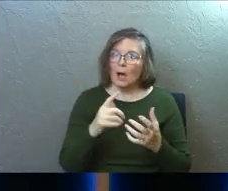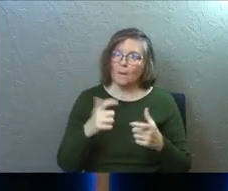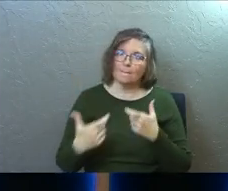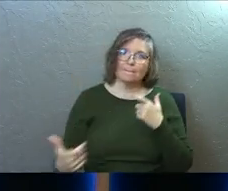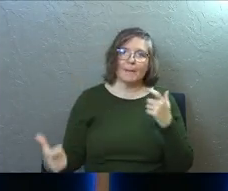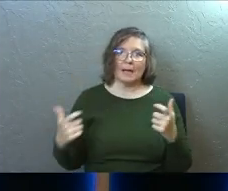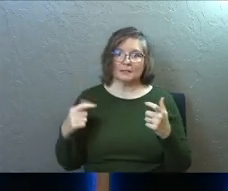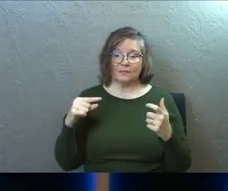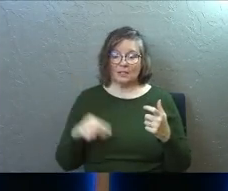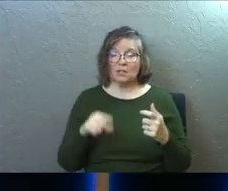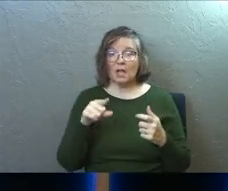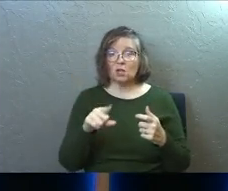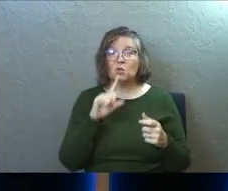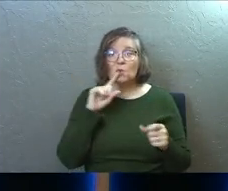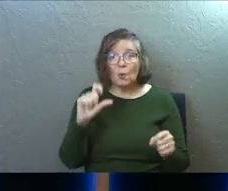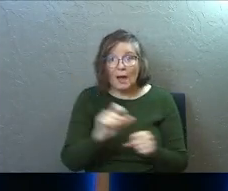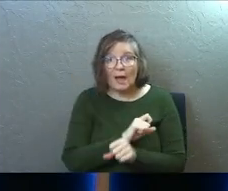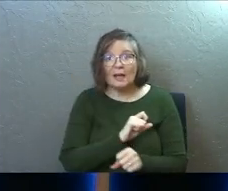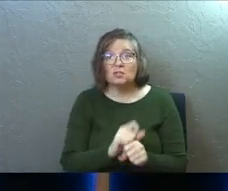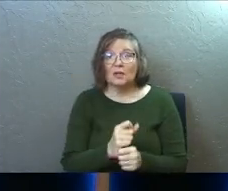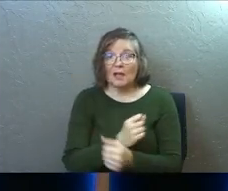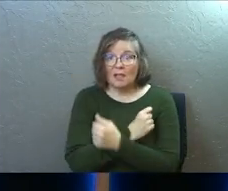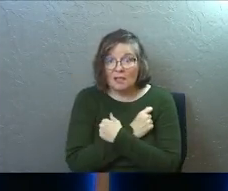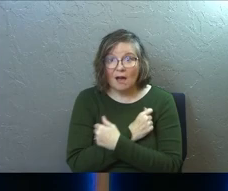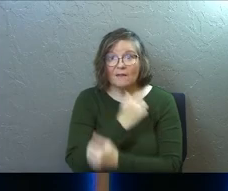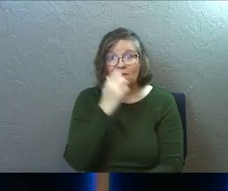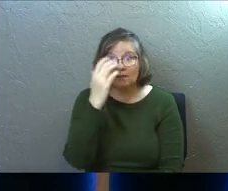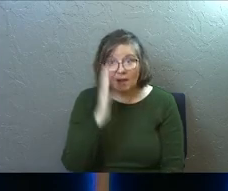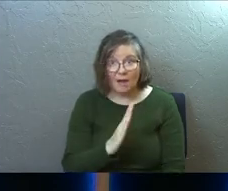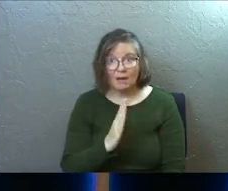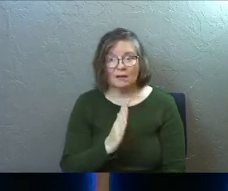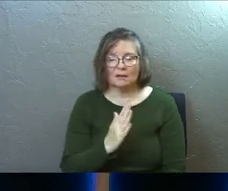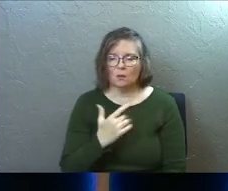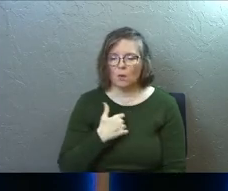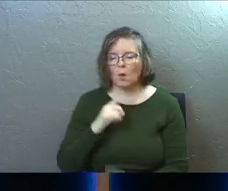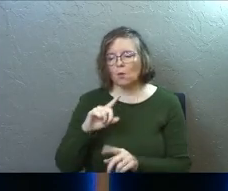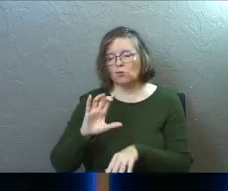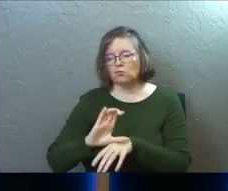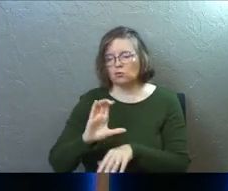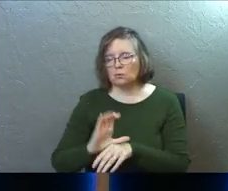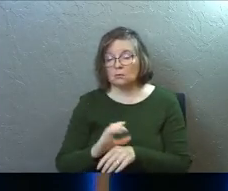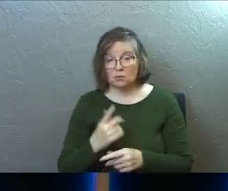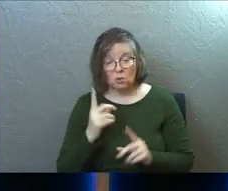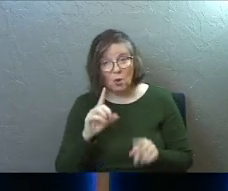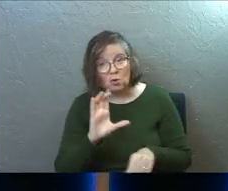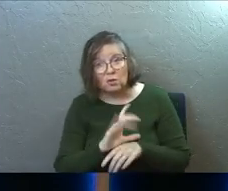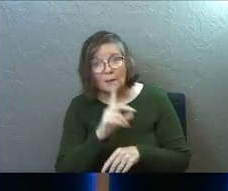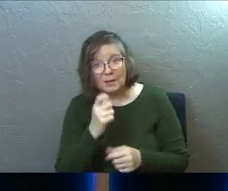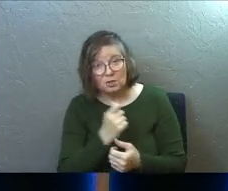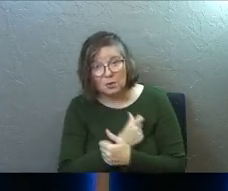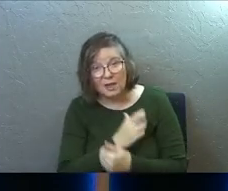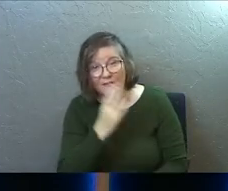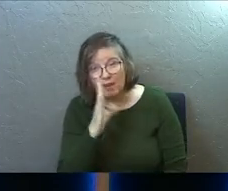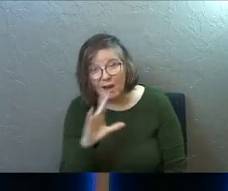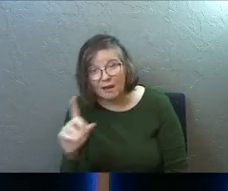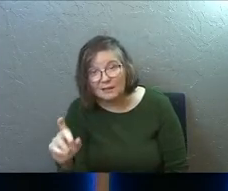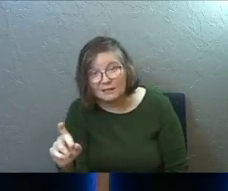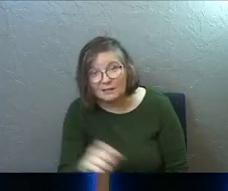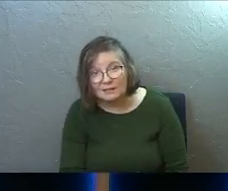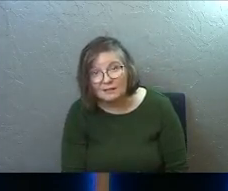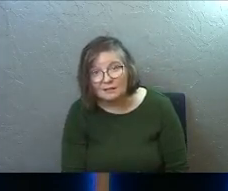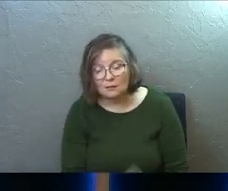massive this is, that you actually love God. Well, we go to church. Do you go to church because you love God?